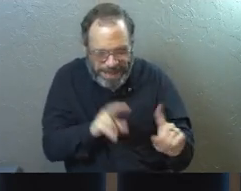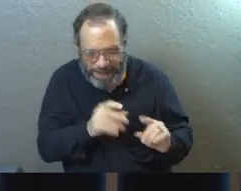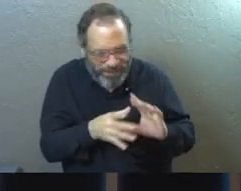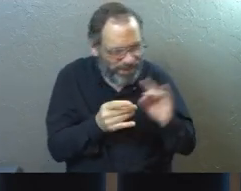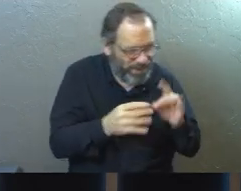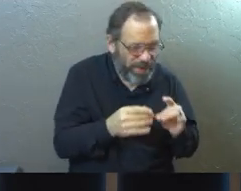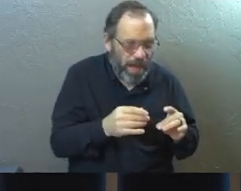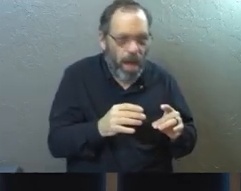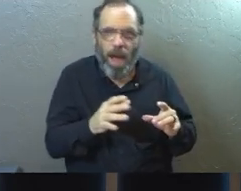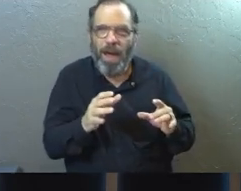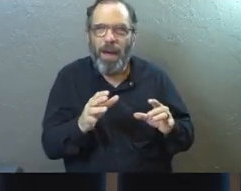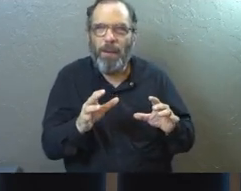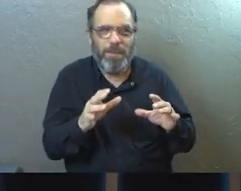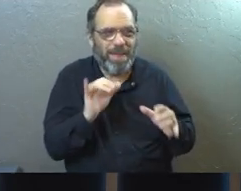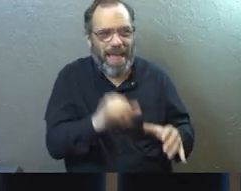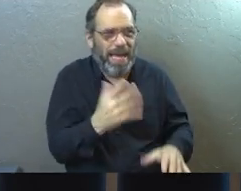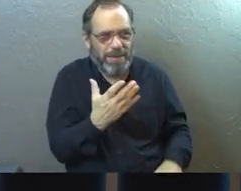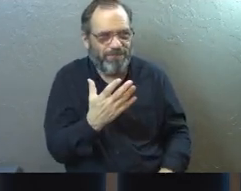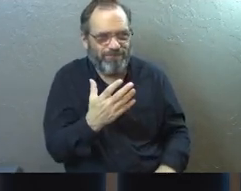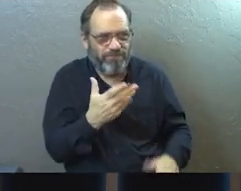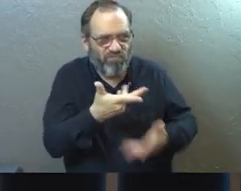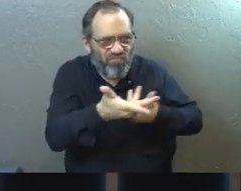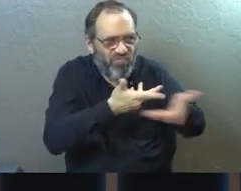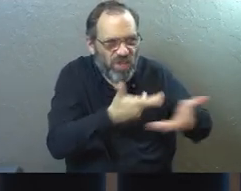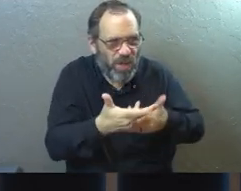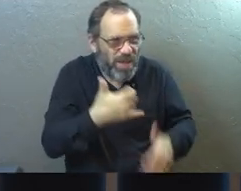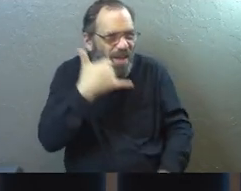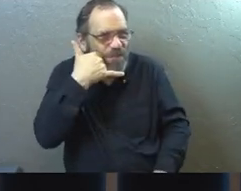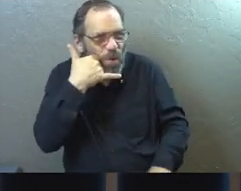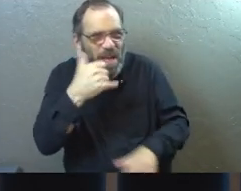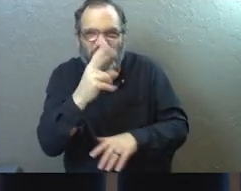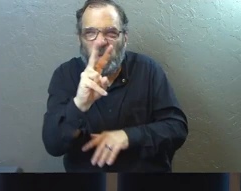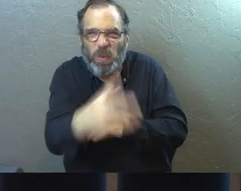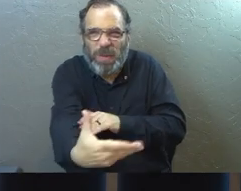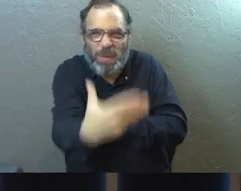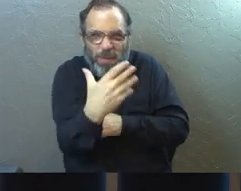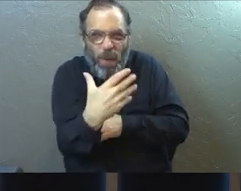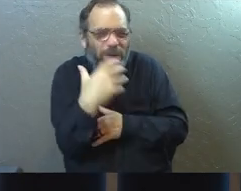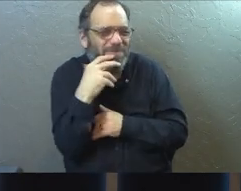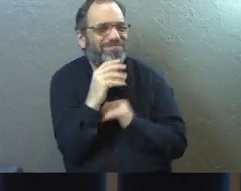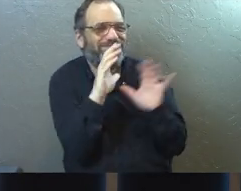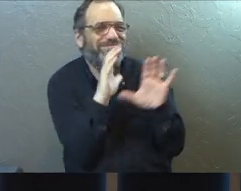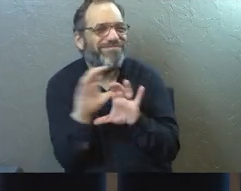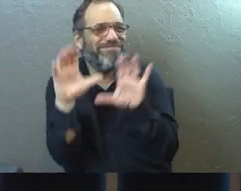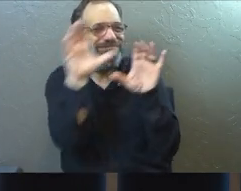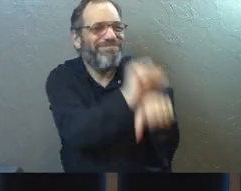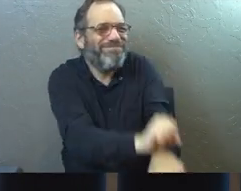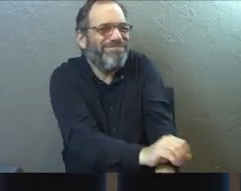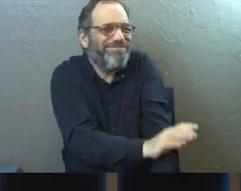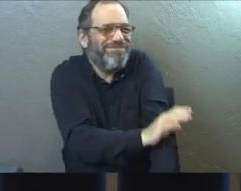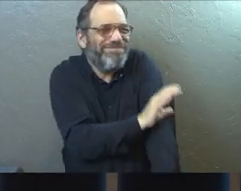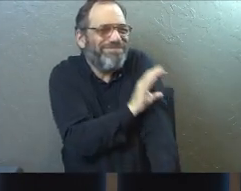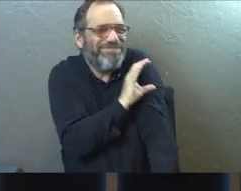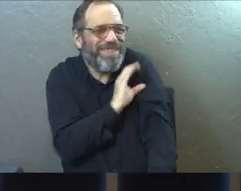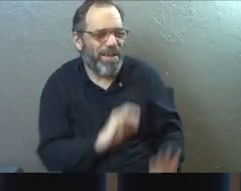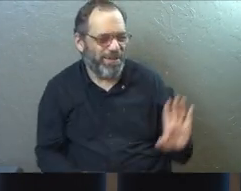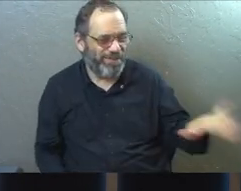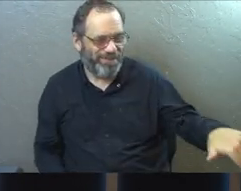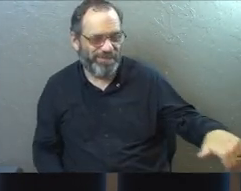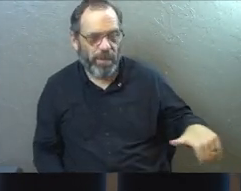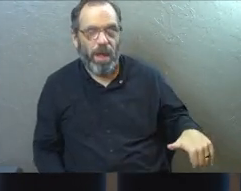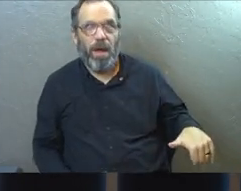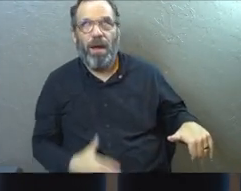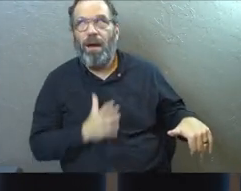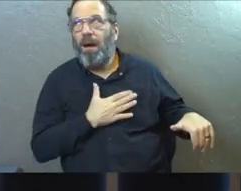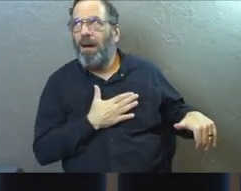are. And isn't it like, that's where you have those conversations, phone calls till two in the morning. And it's the goosebumps and you're like reaching over to hold her hand